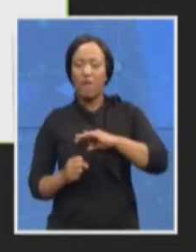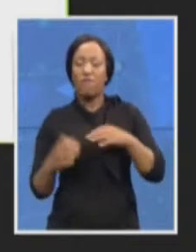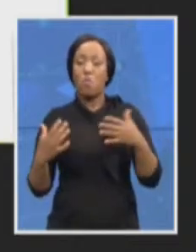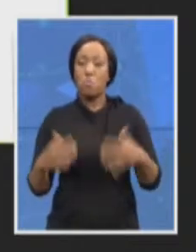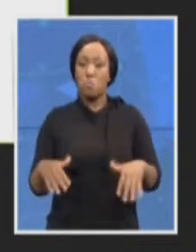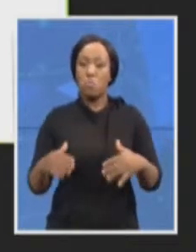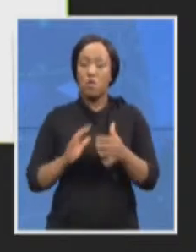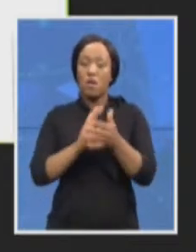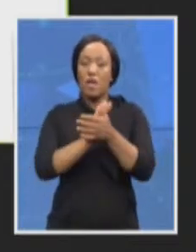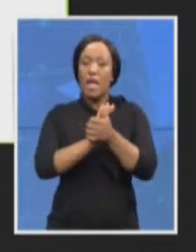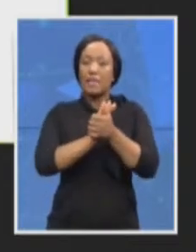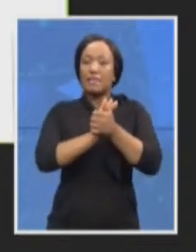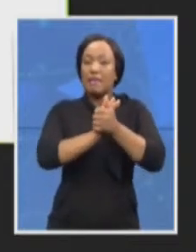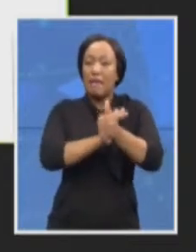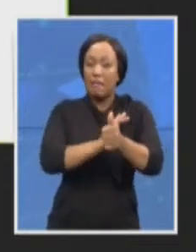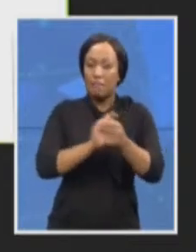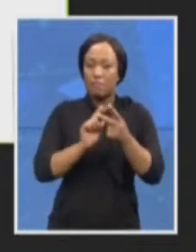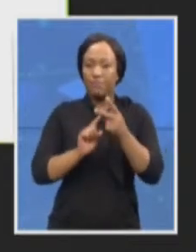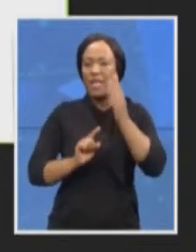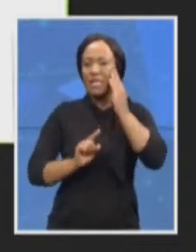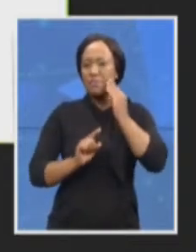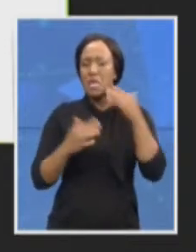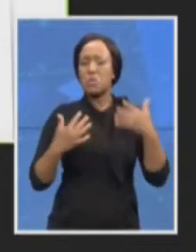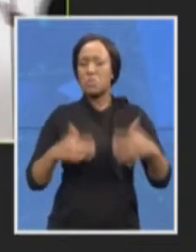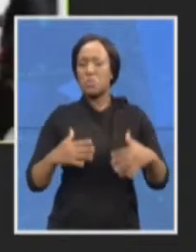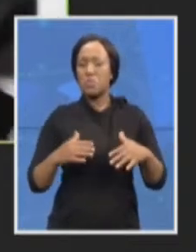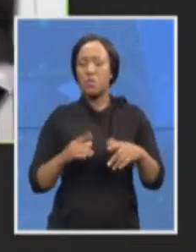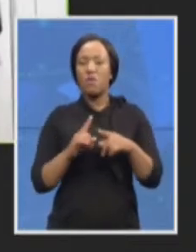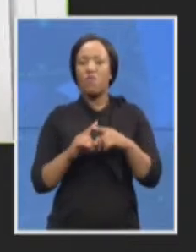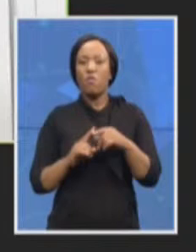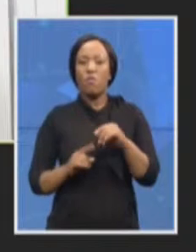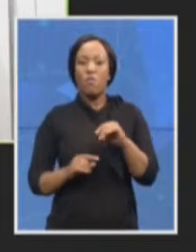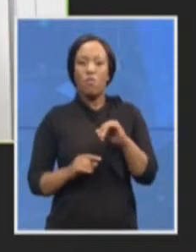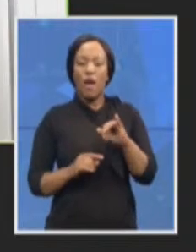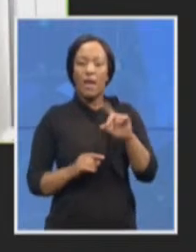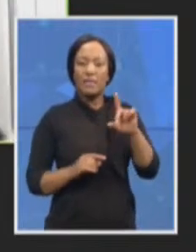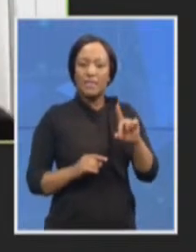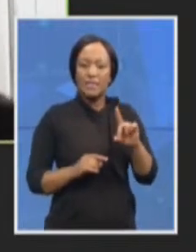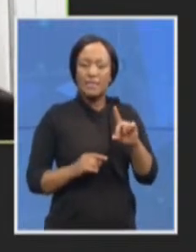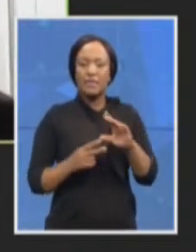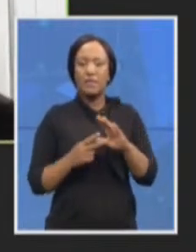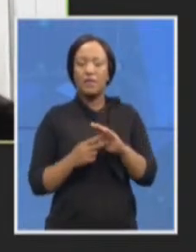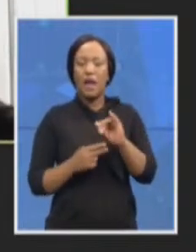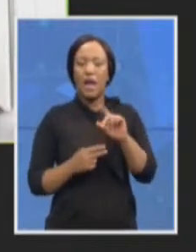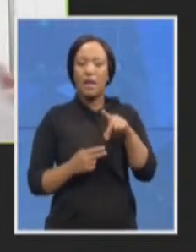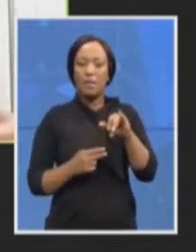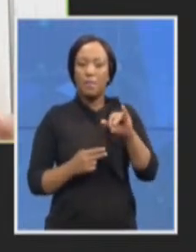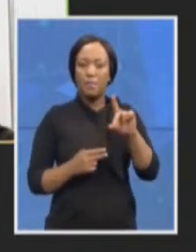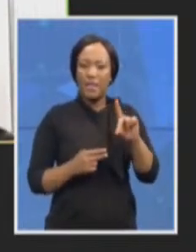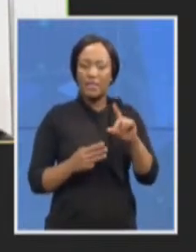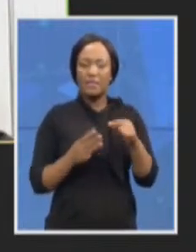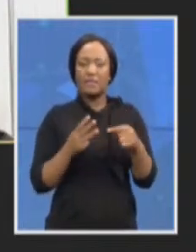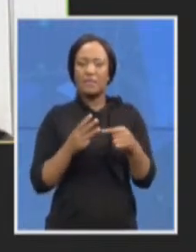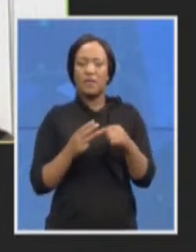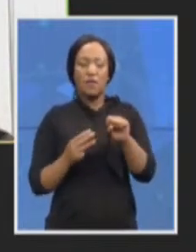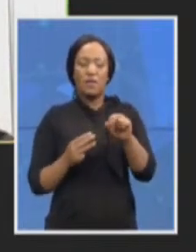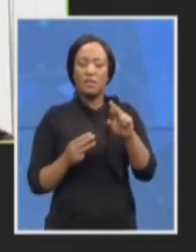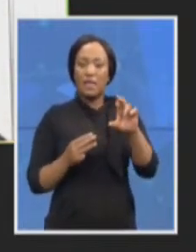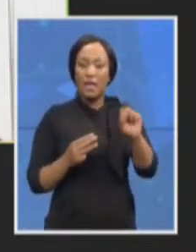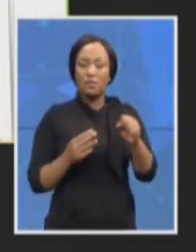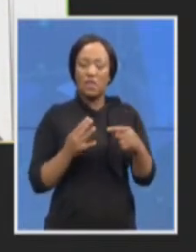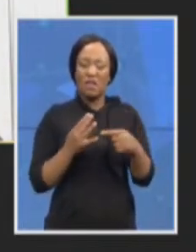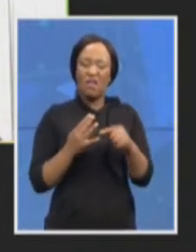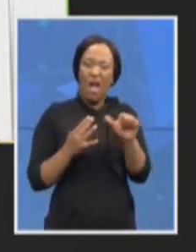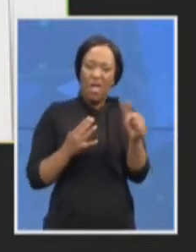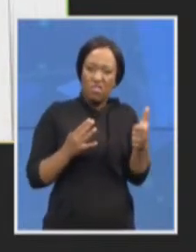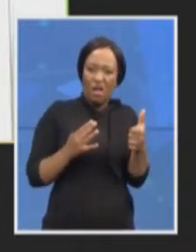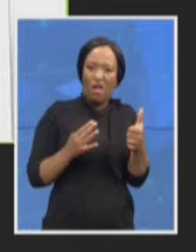IPED, SARS, and all the other law enforcement agencies. And of course, as far as the cases that they've